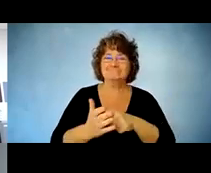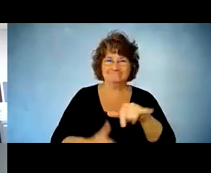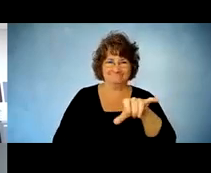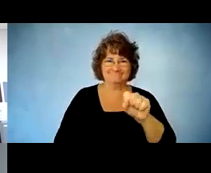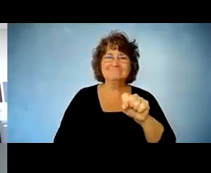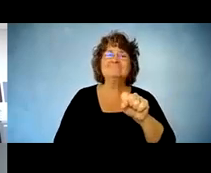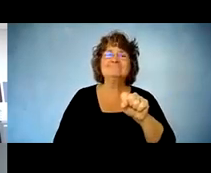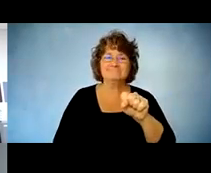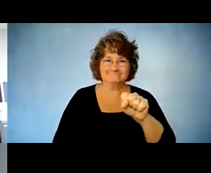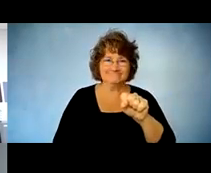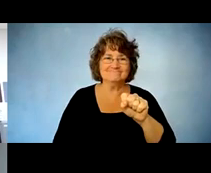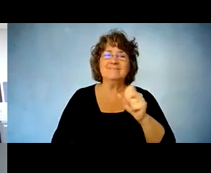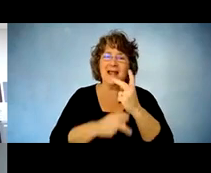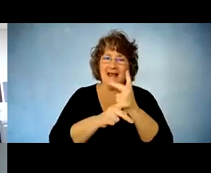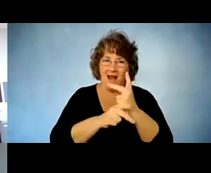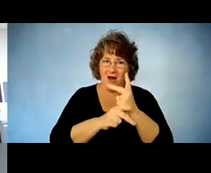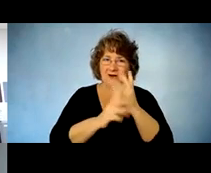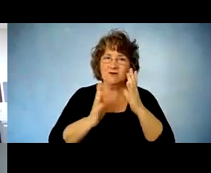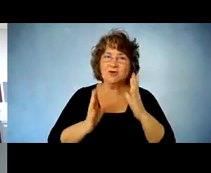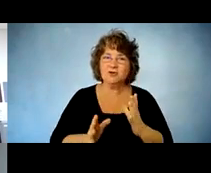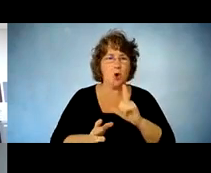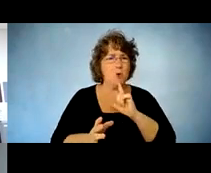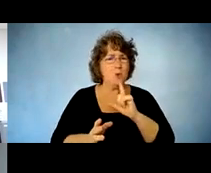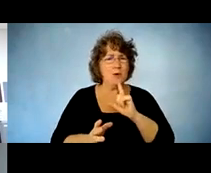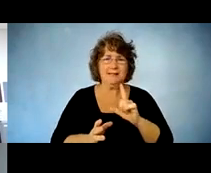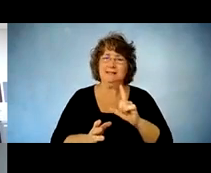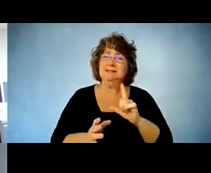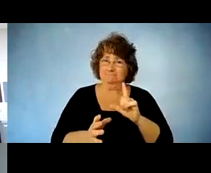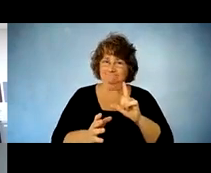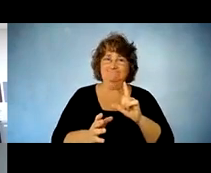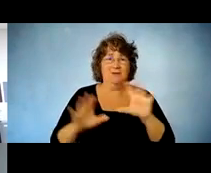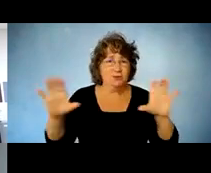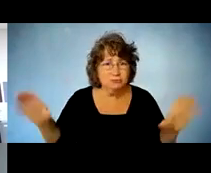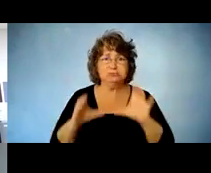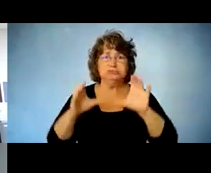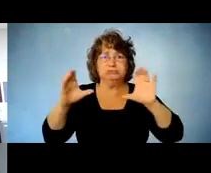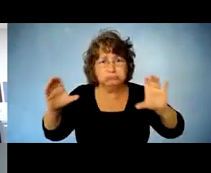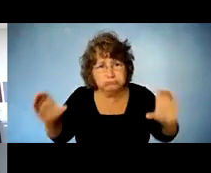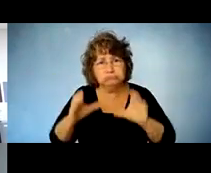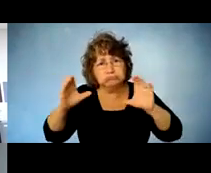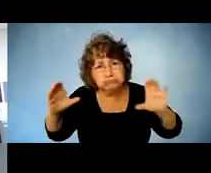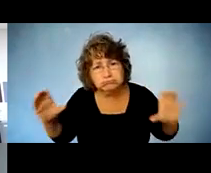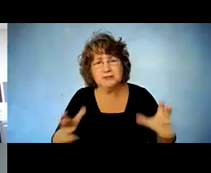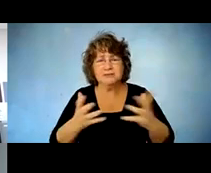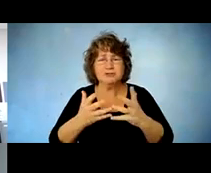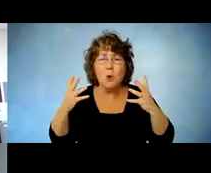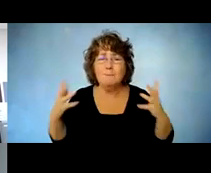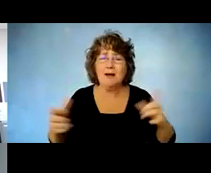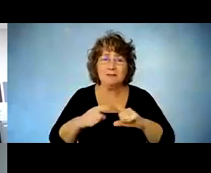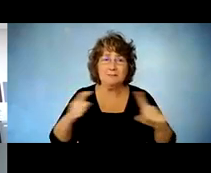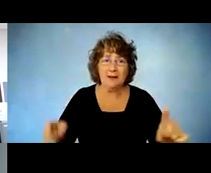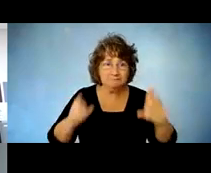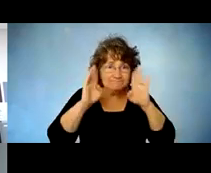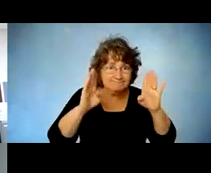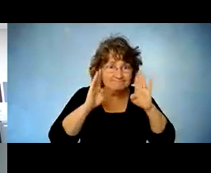the unsung heroes of um really doing so much and providing so much for our our patients and